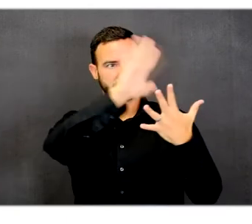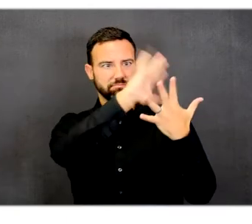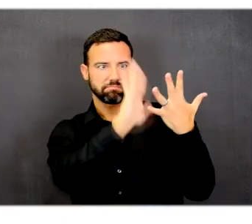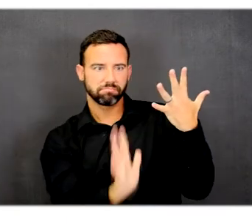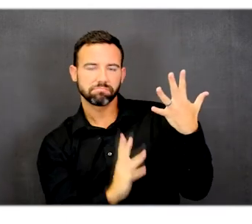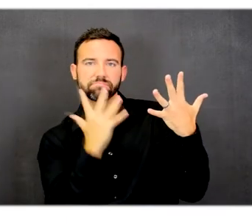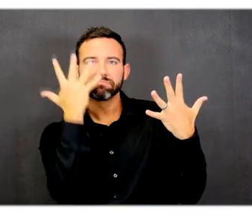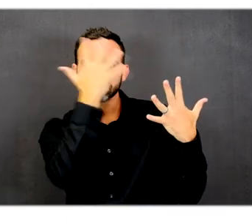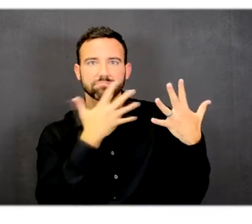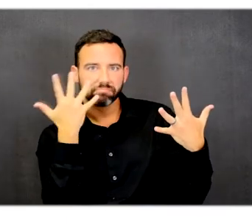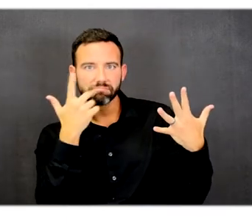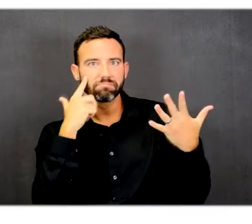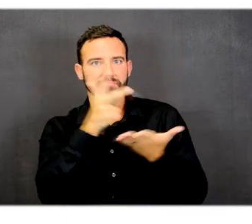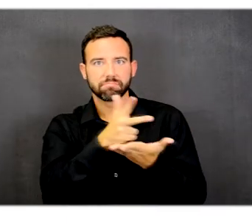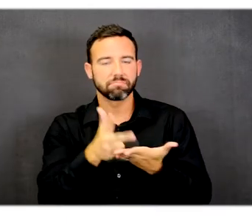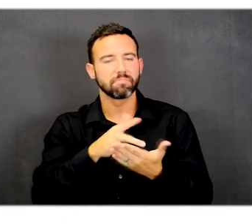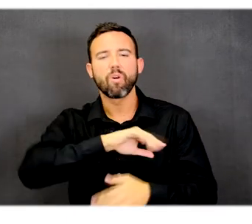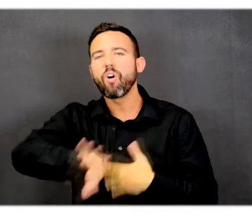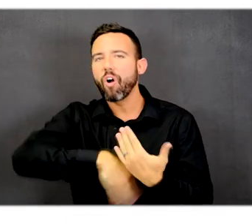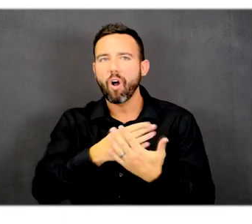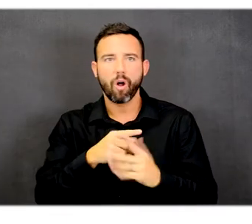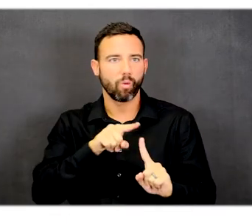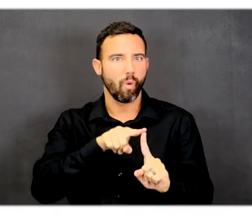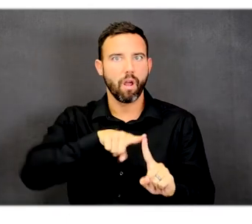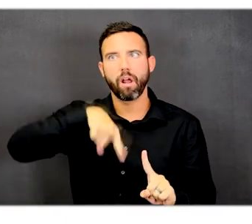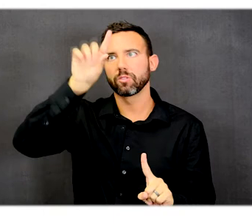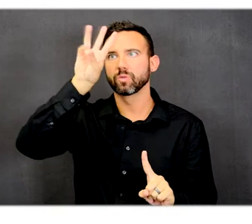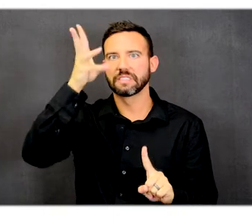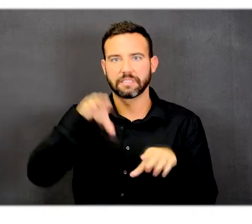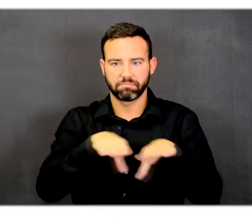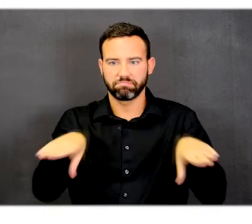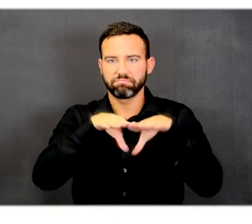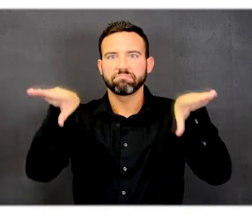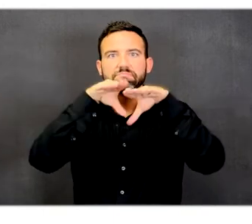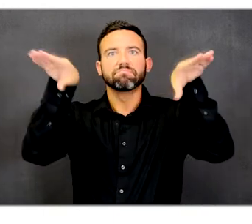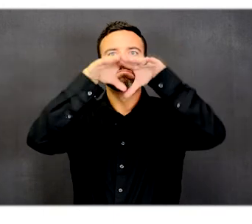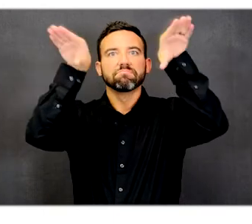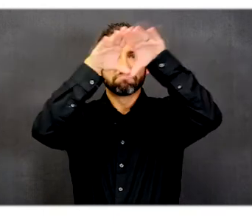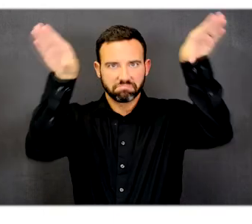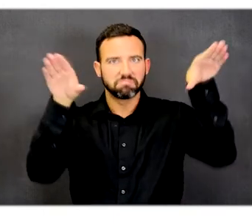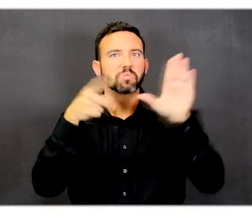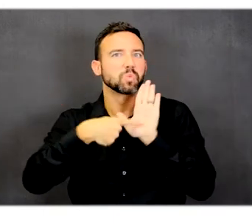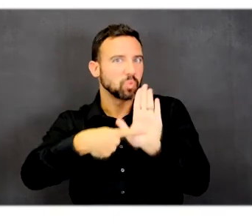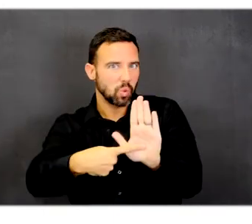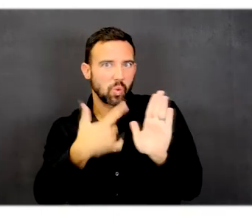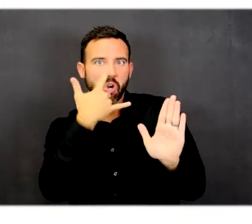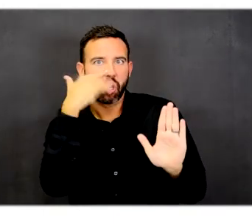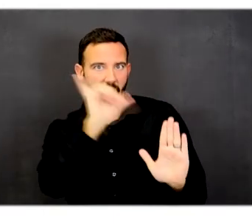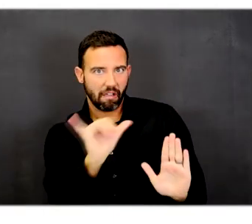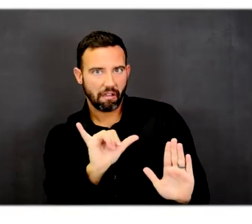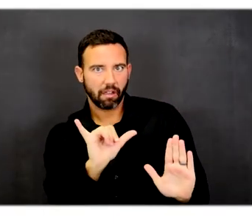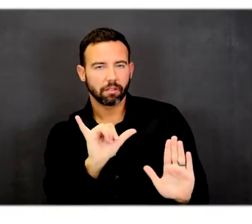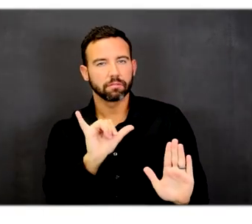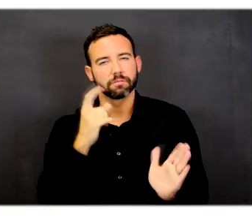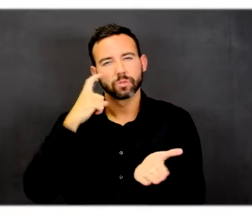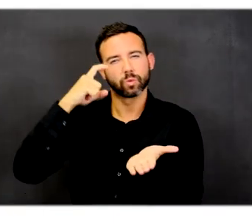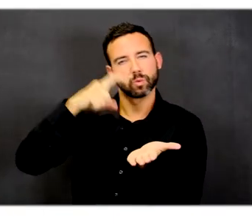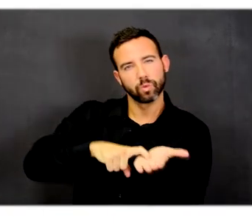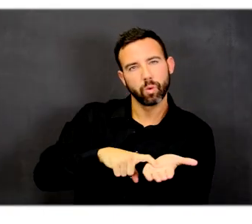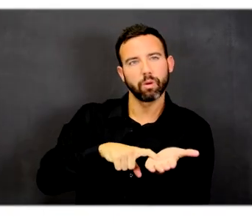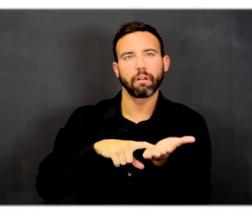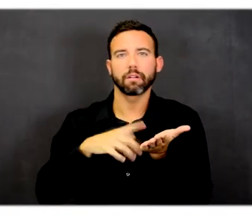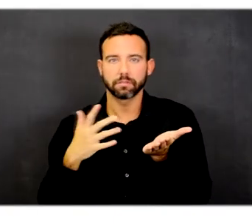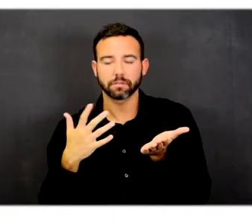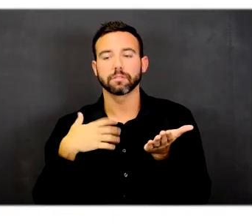Basically, all levels one through six that show flat parking. There is a speed ramp in the center of the parking garage